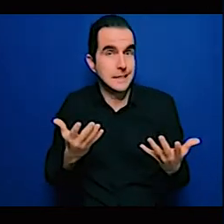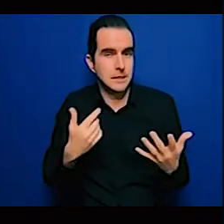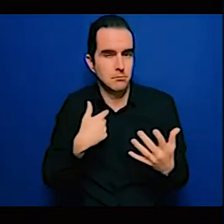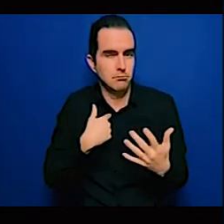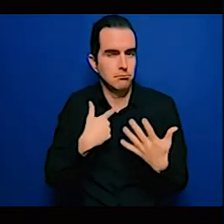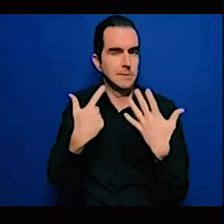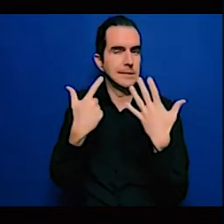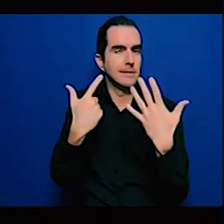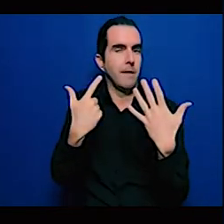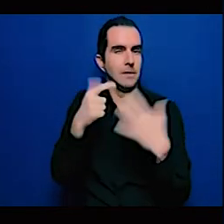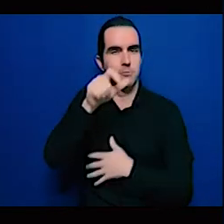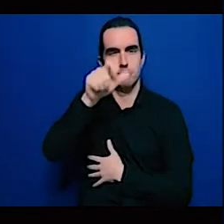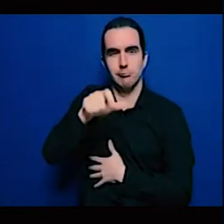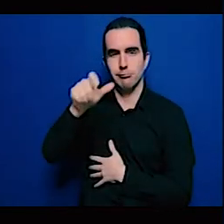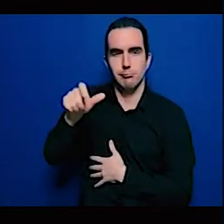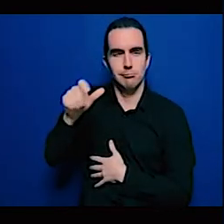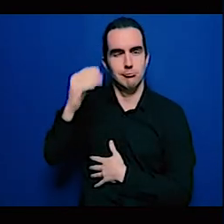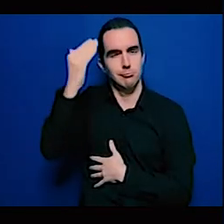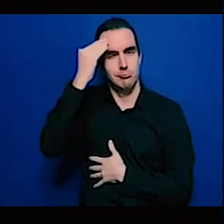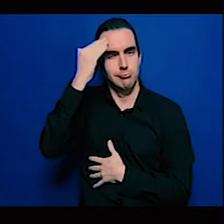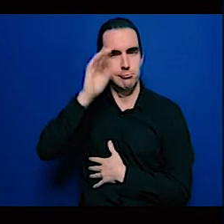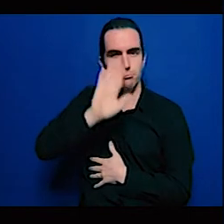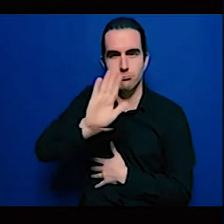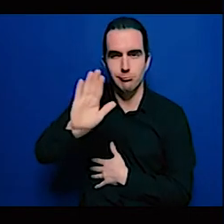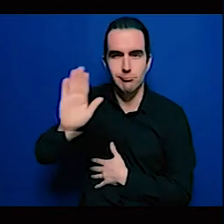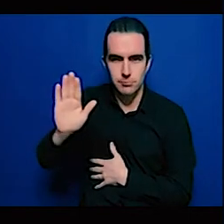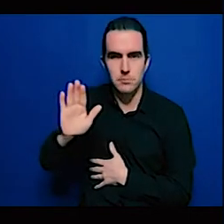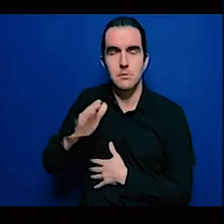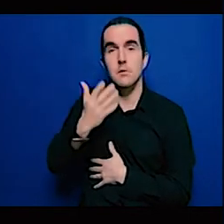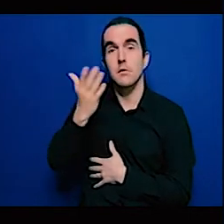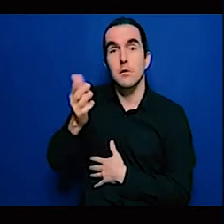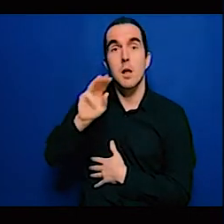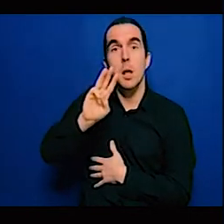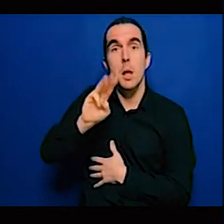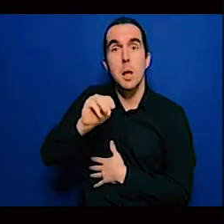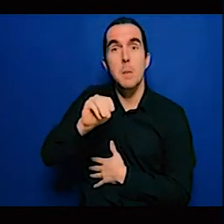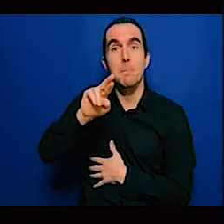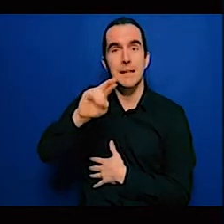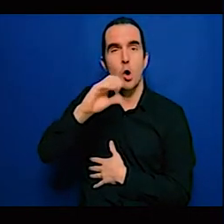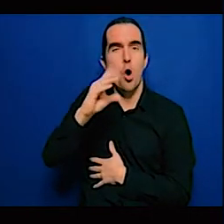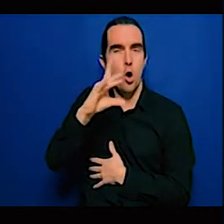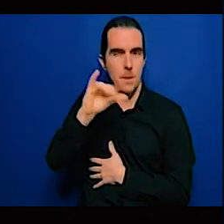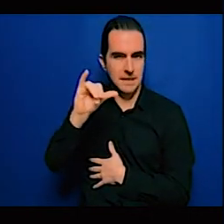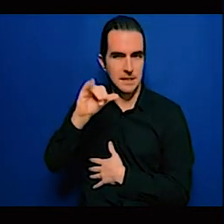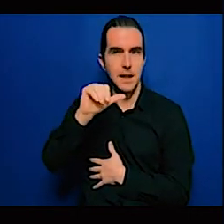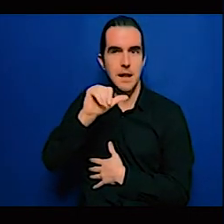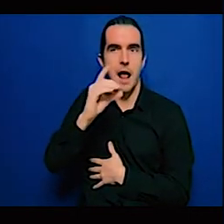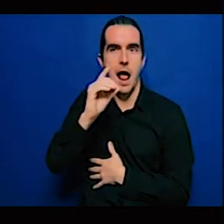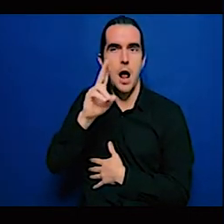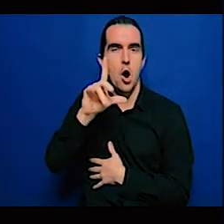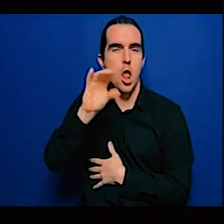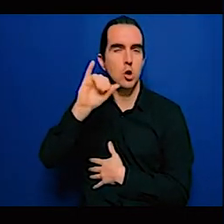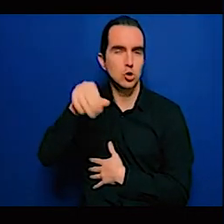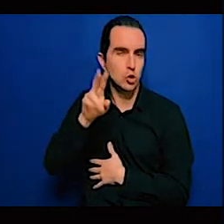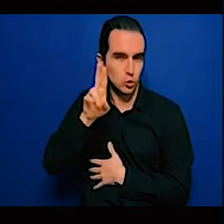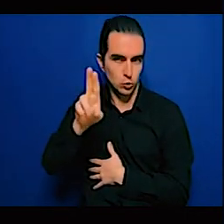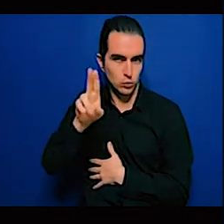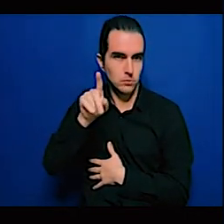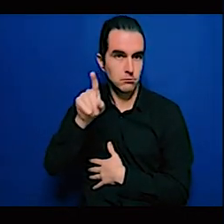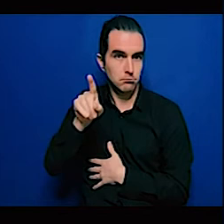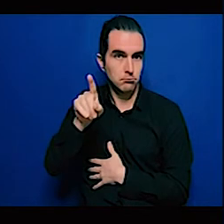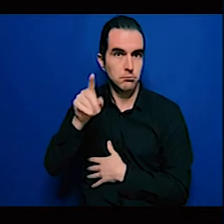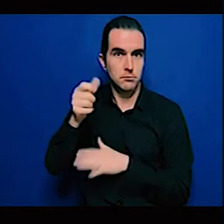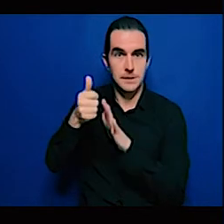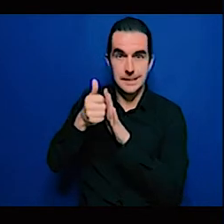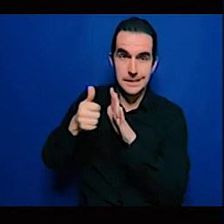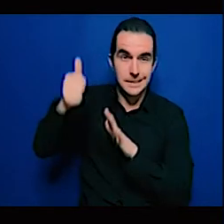West Africa at Standard Bank. We have Dr. Albert Butteri, Chief Executive Officer of African